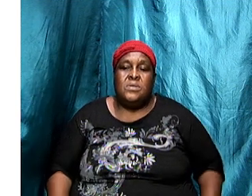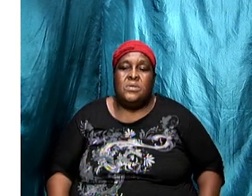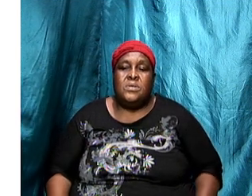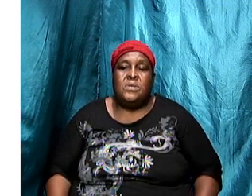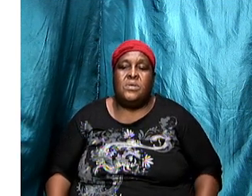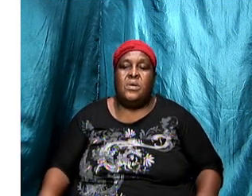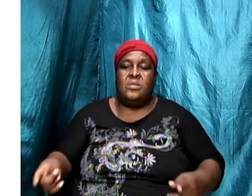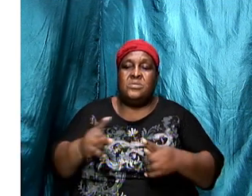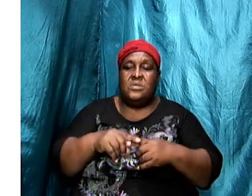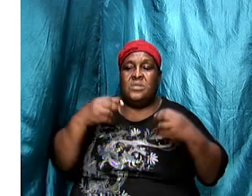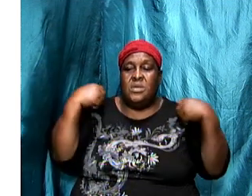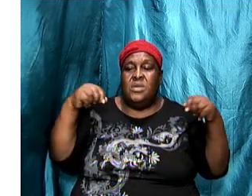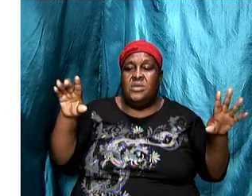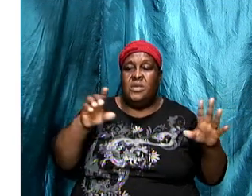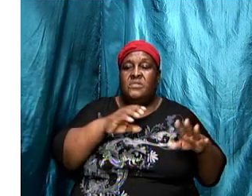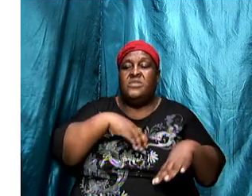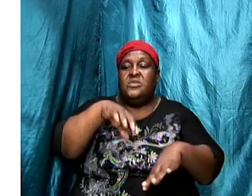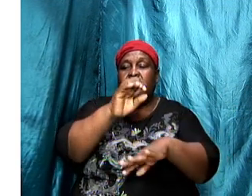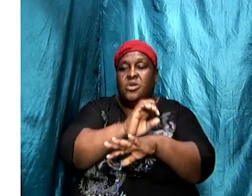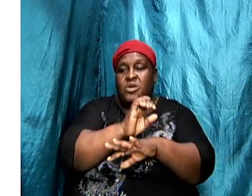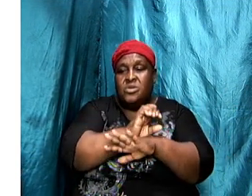unto the angel of the church